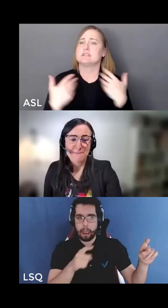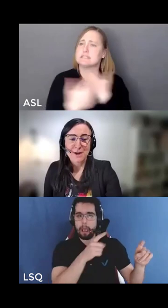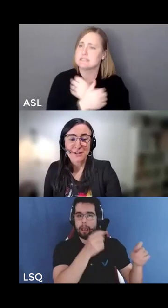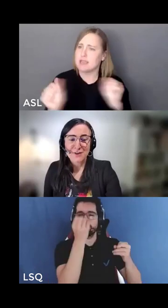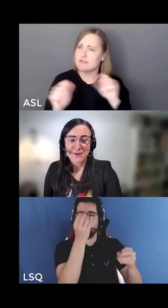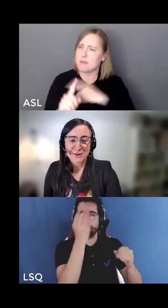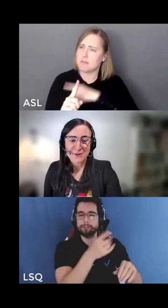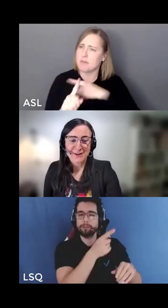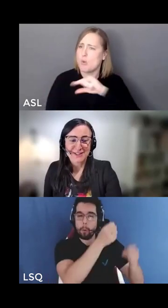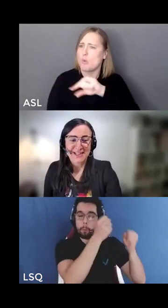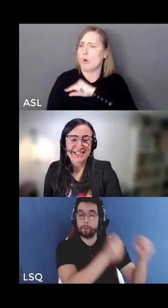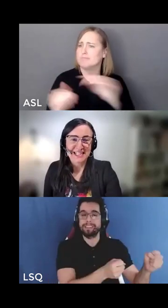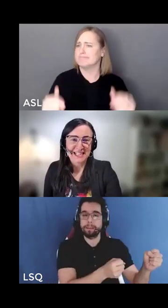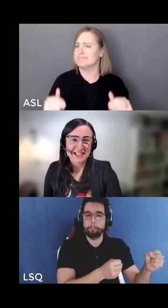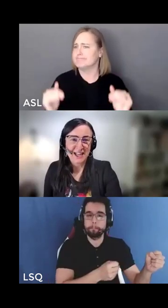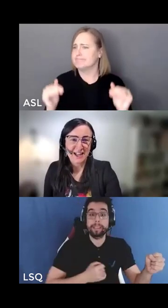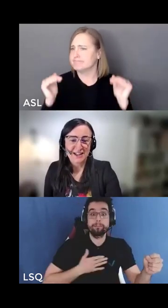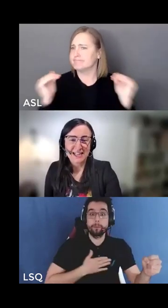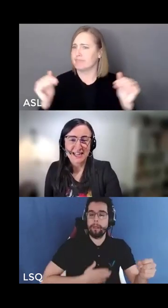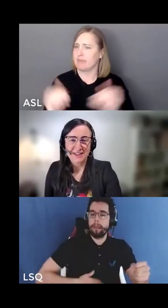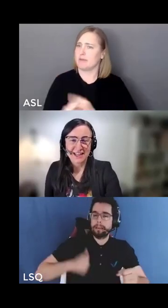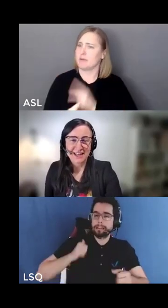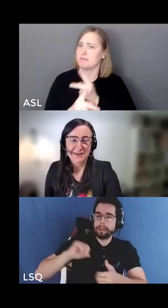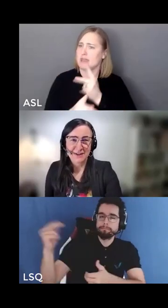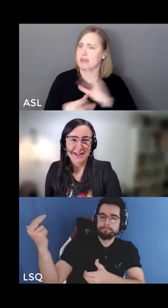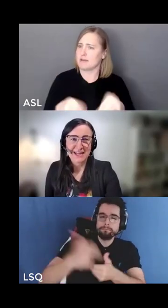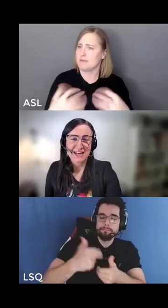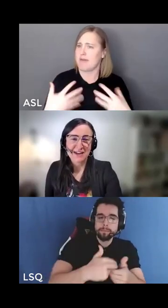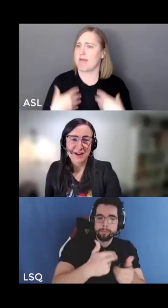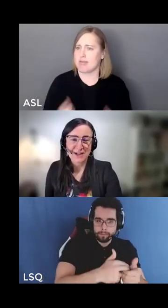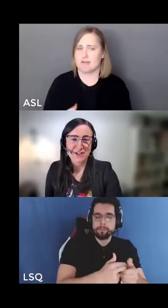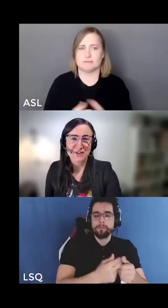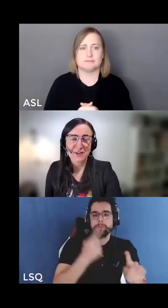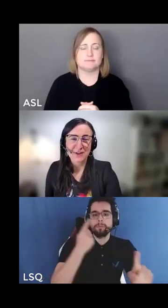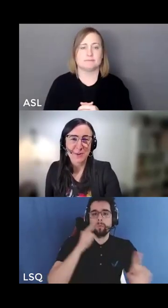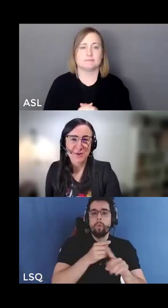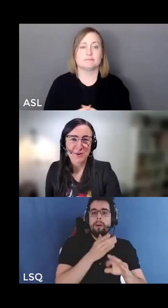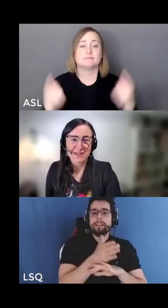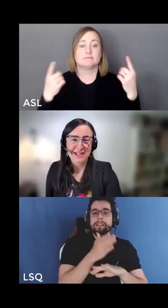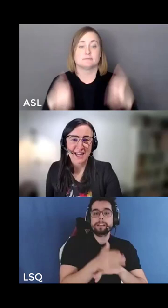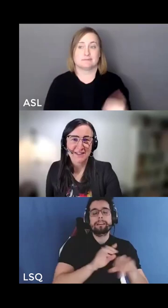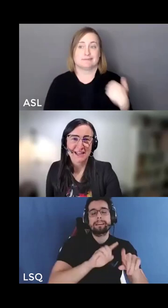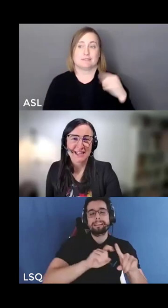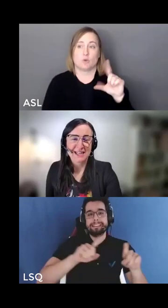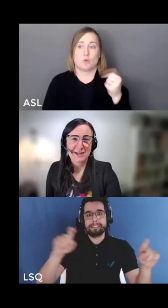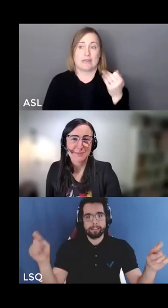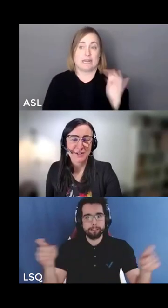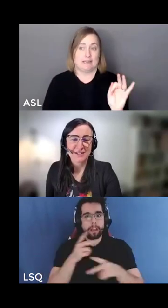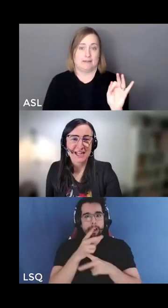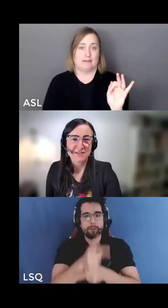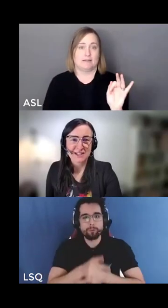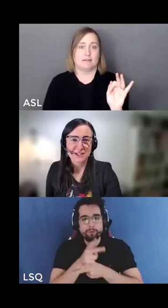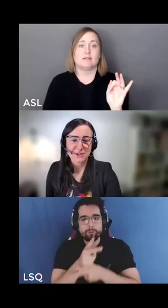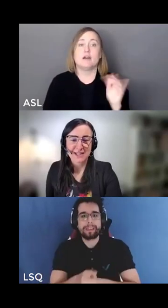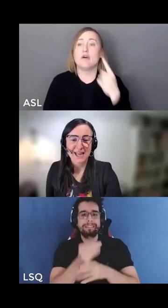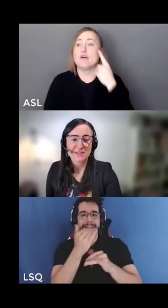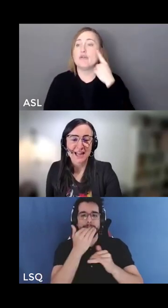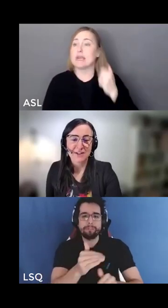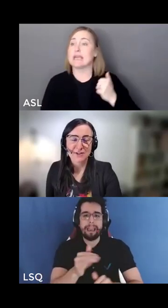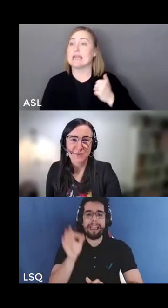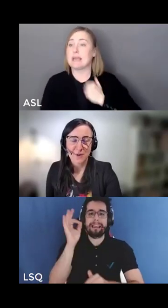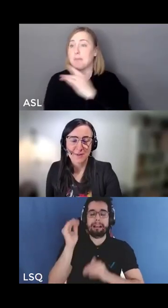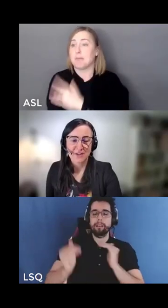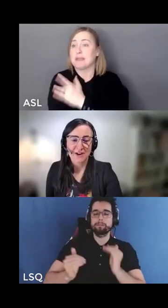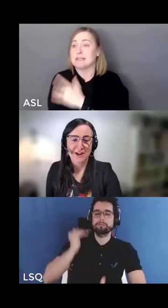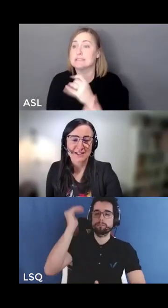In March of 2019, the Canadian Foundation for Healthcare Improvement and the Canadian Patient Safety Institute came